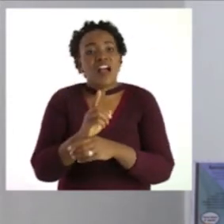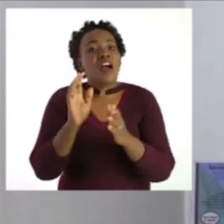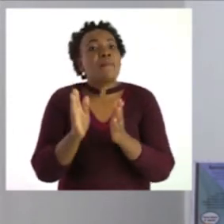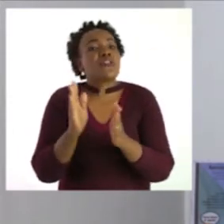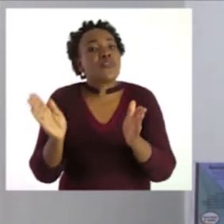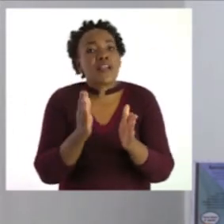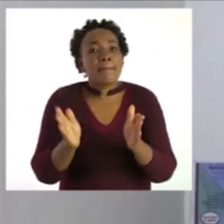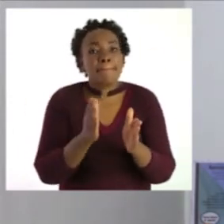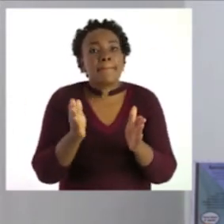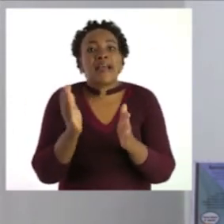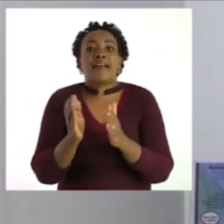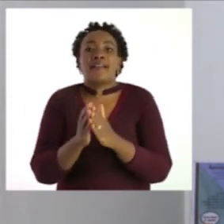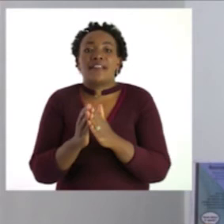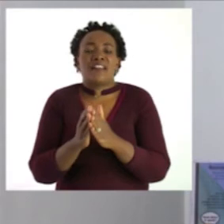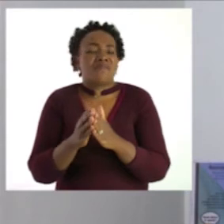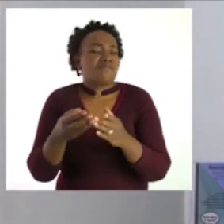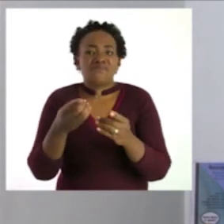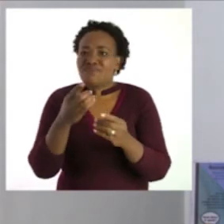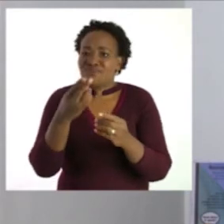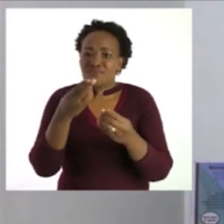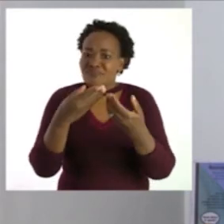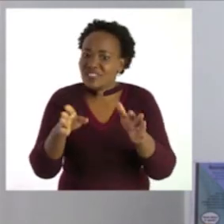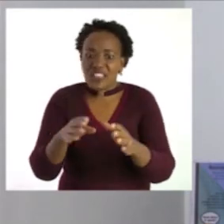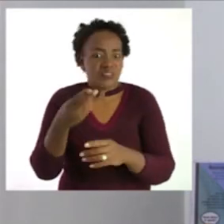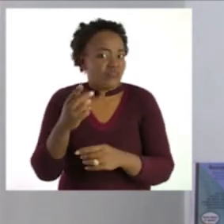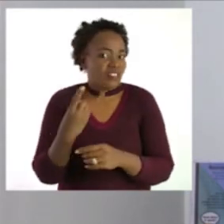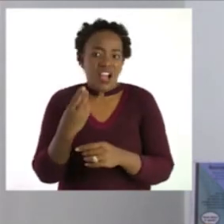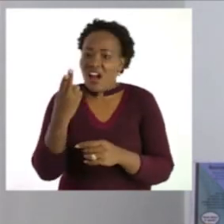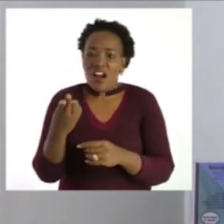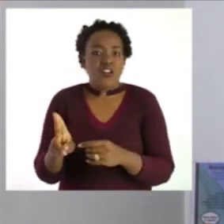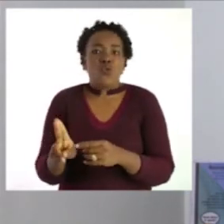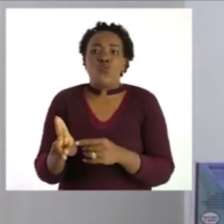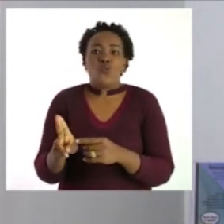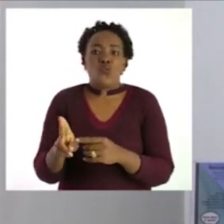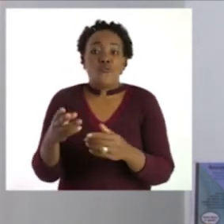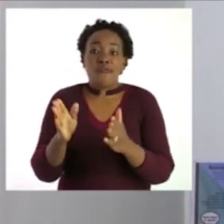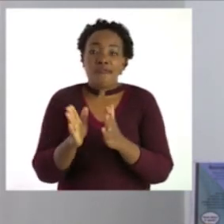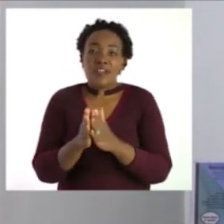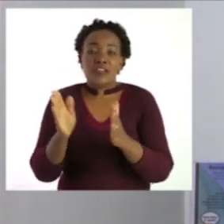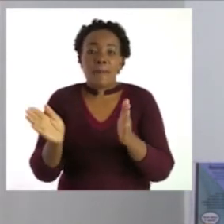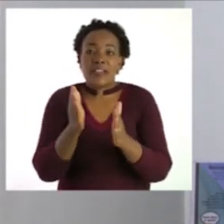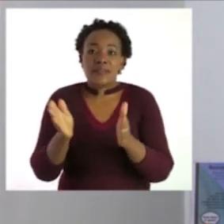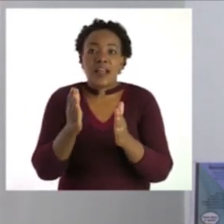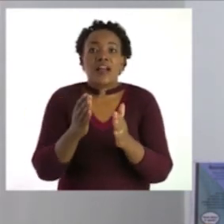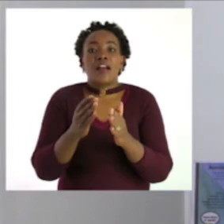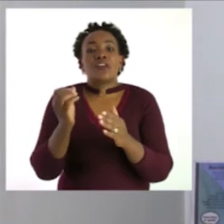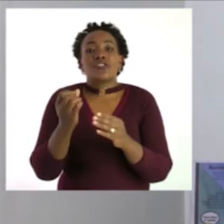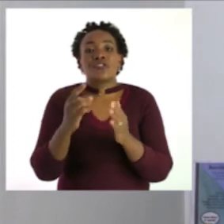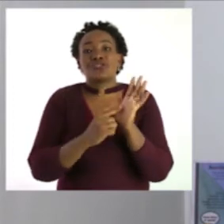your work you don't just write okay a plan is given